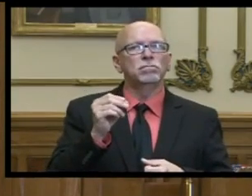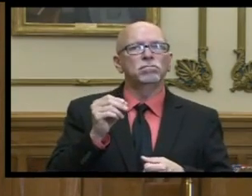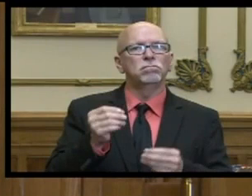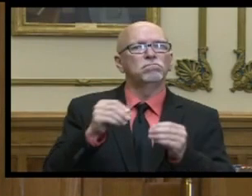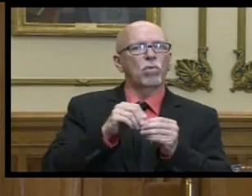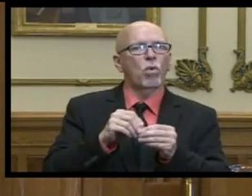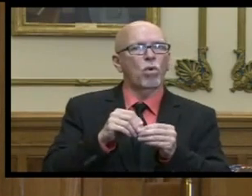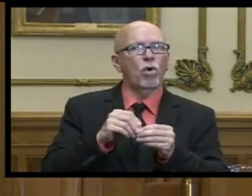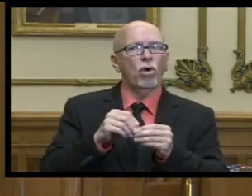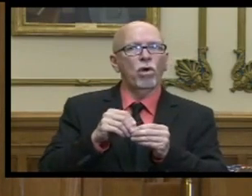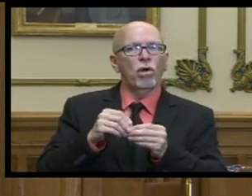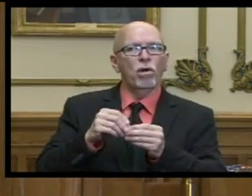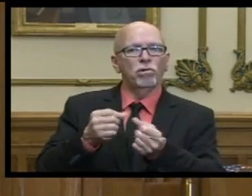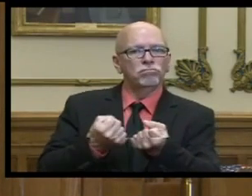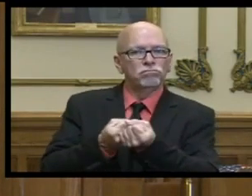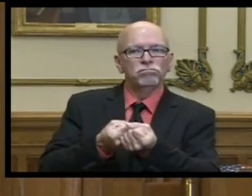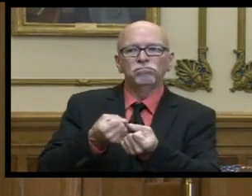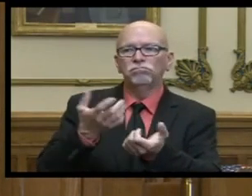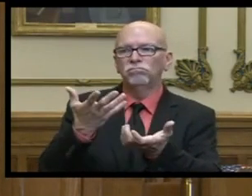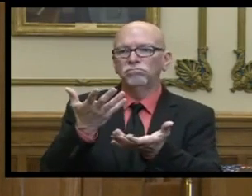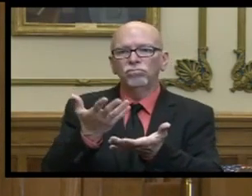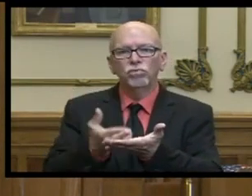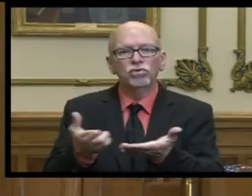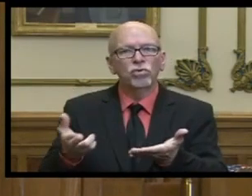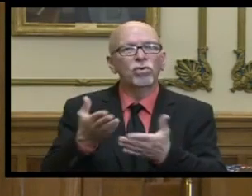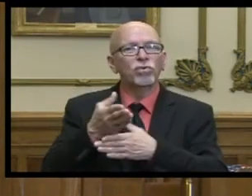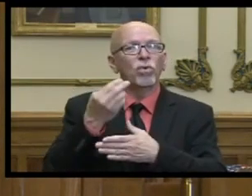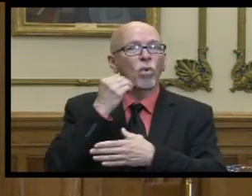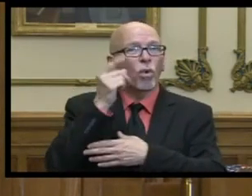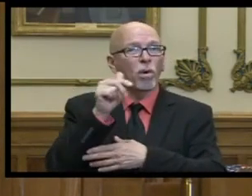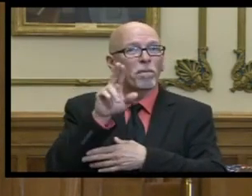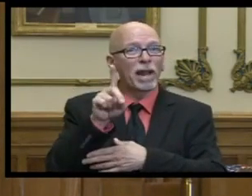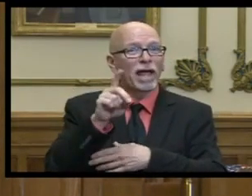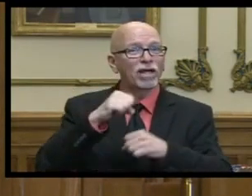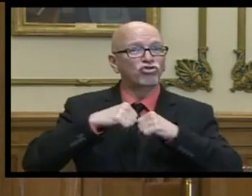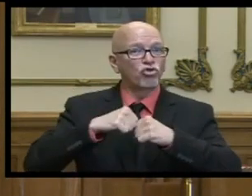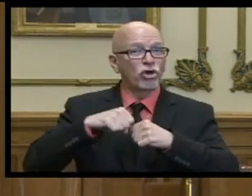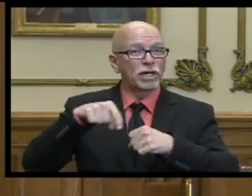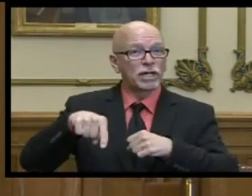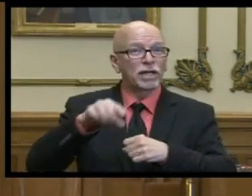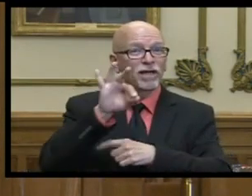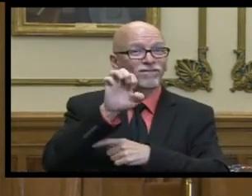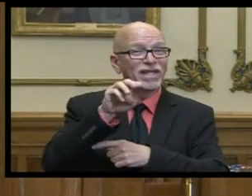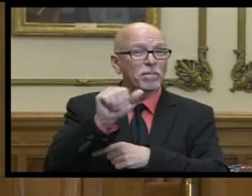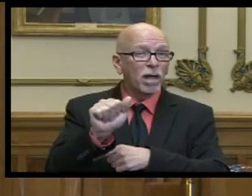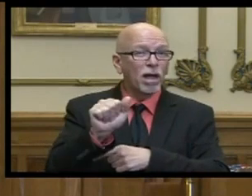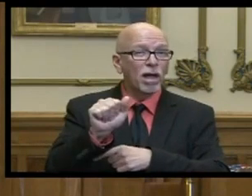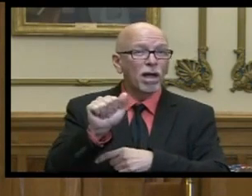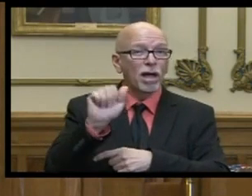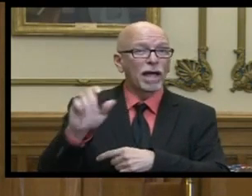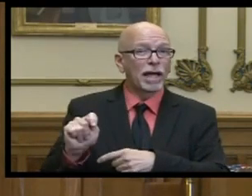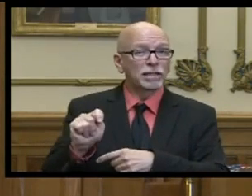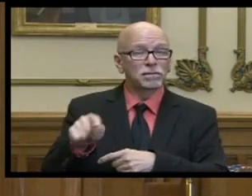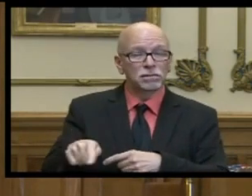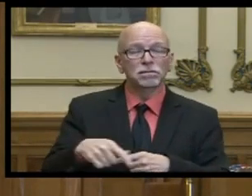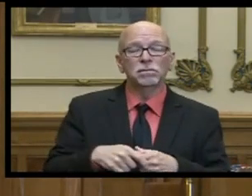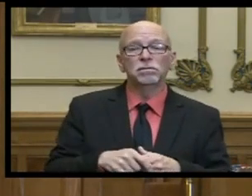resources are through our homeland security the fema act